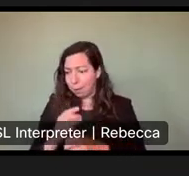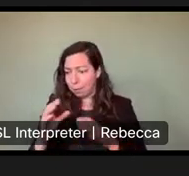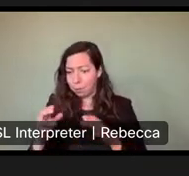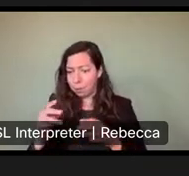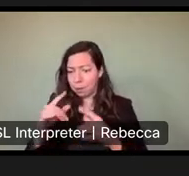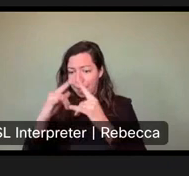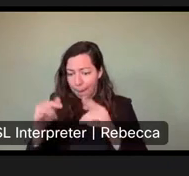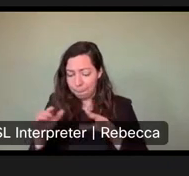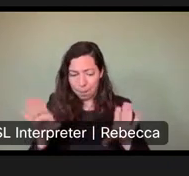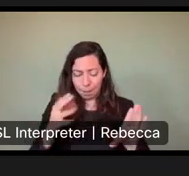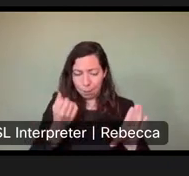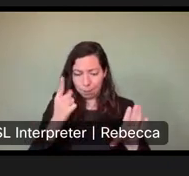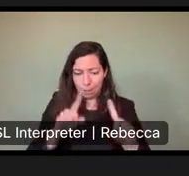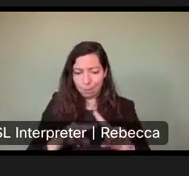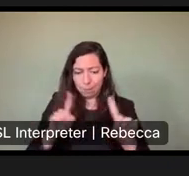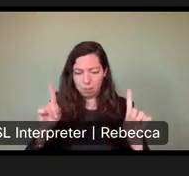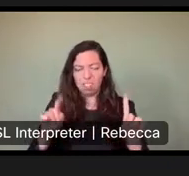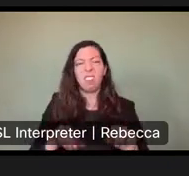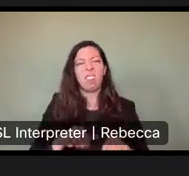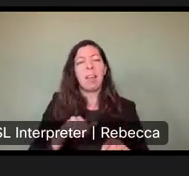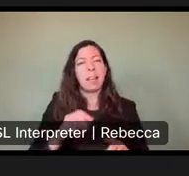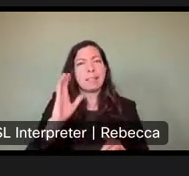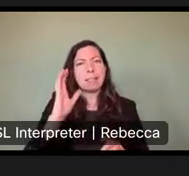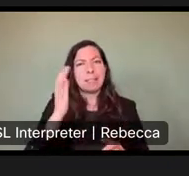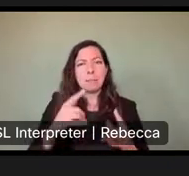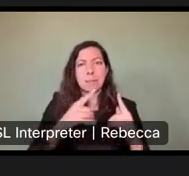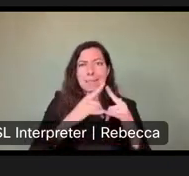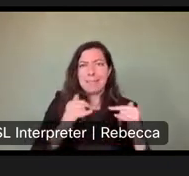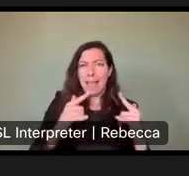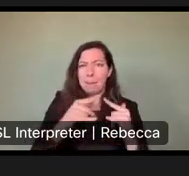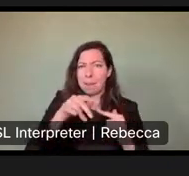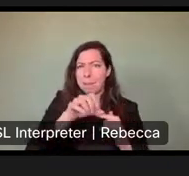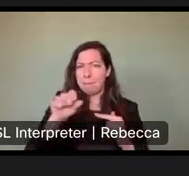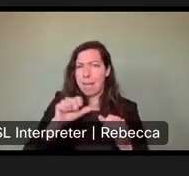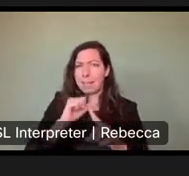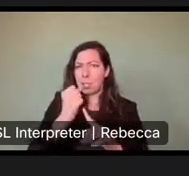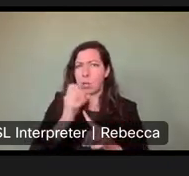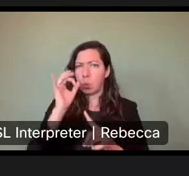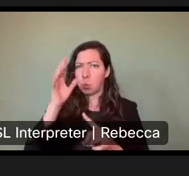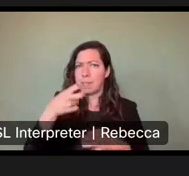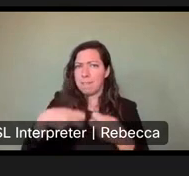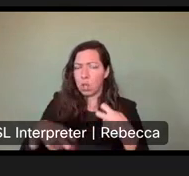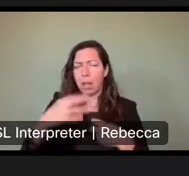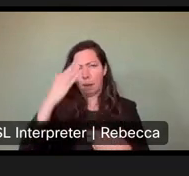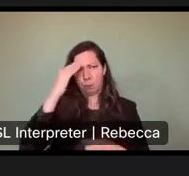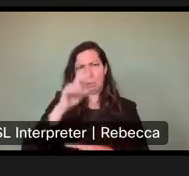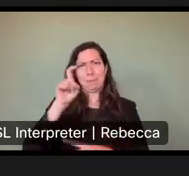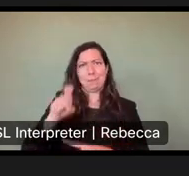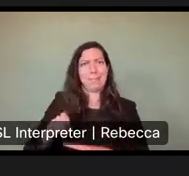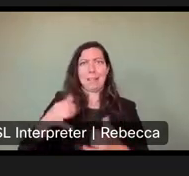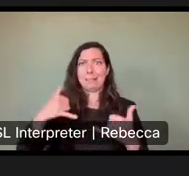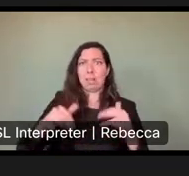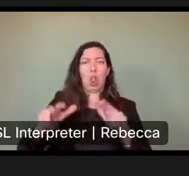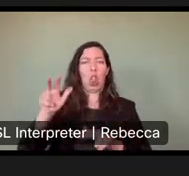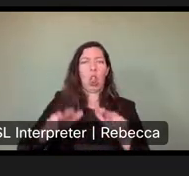that have been trying to manage reservation systems, the camping pass situation is difficult. Texas is still trying to figure that out, but annual day